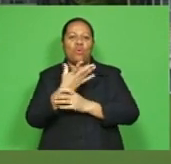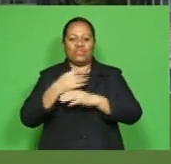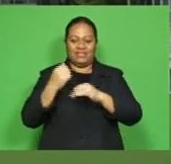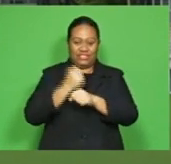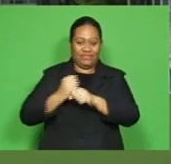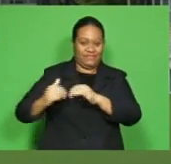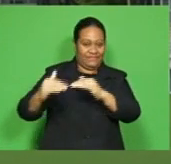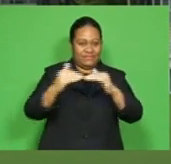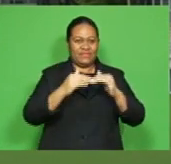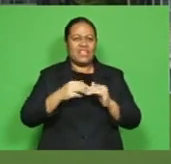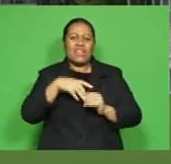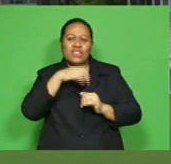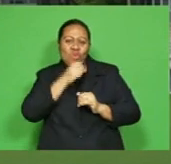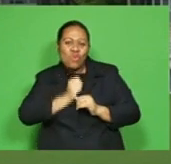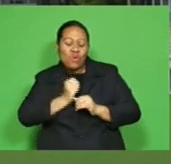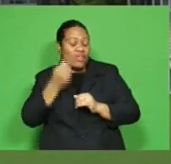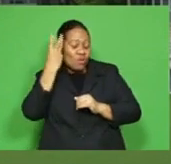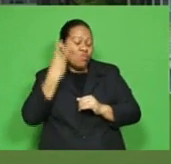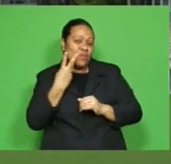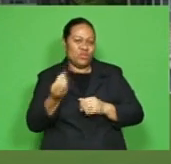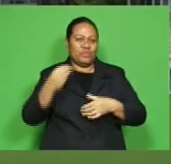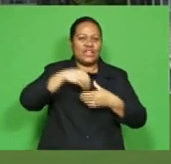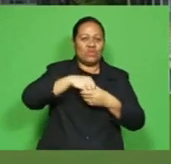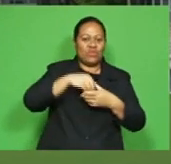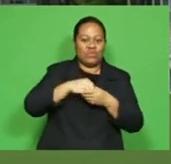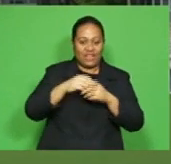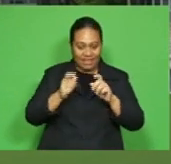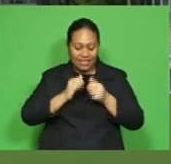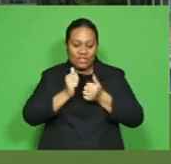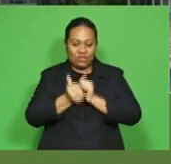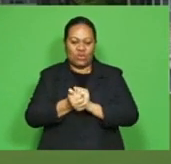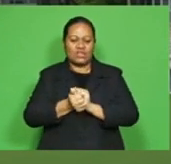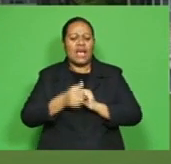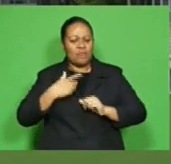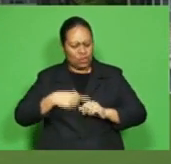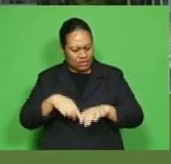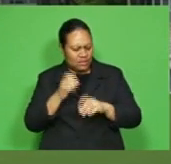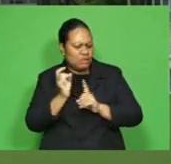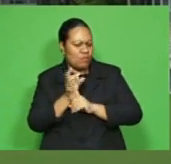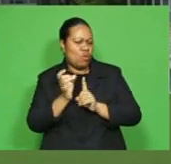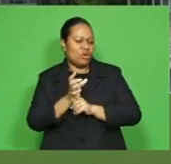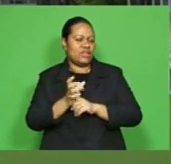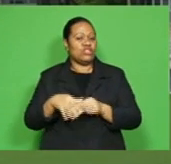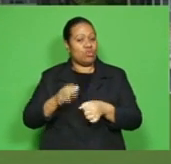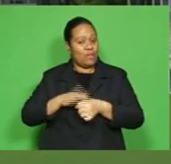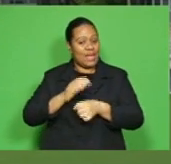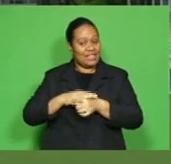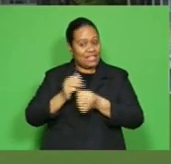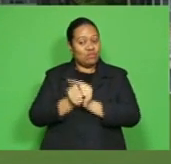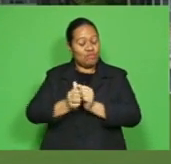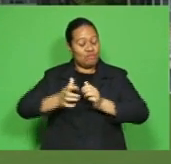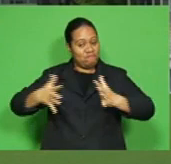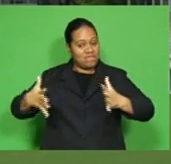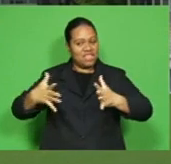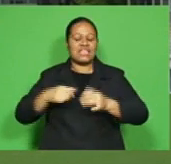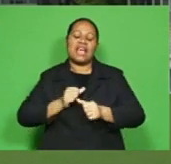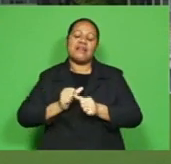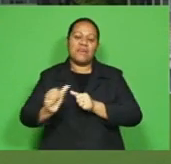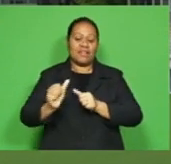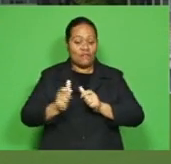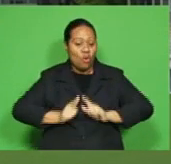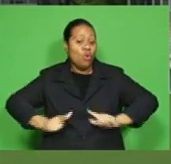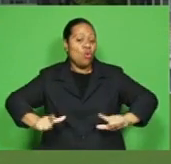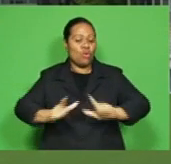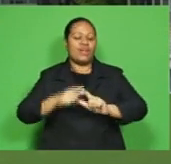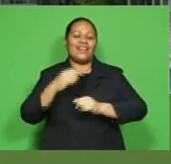and female participation in the sport. This is also an important aspect of striving to make the sport bigger and better locally